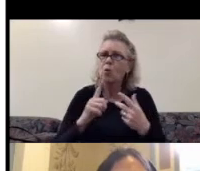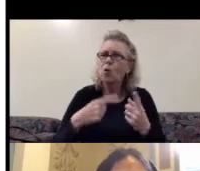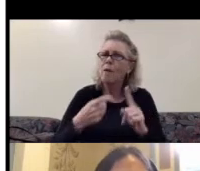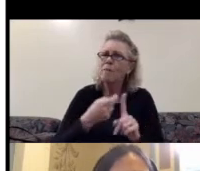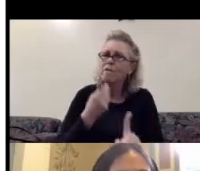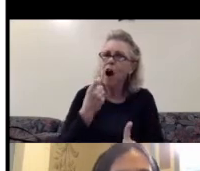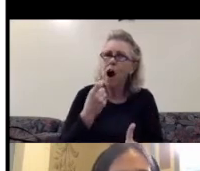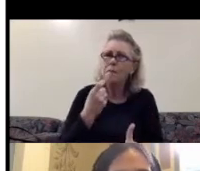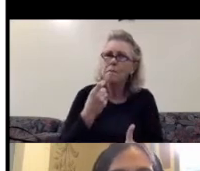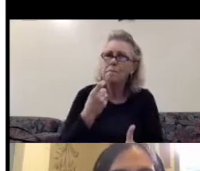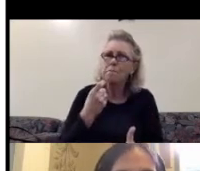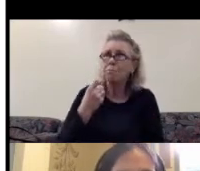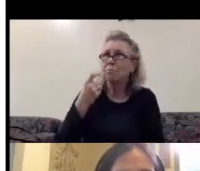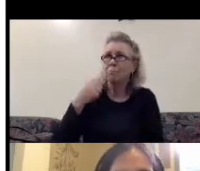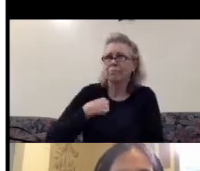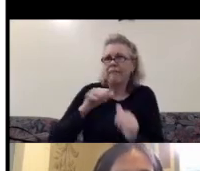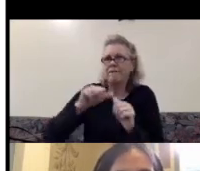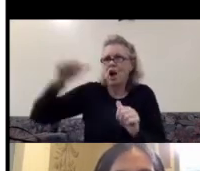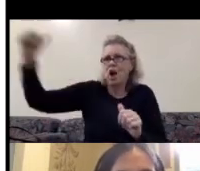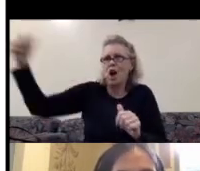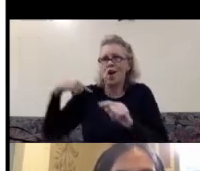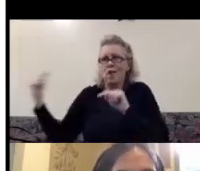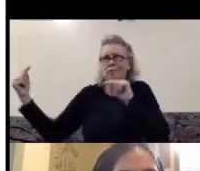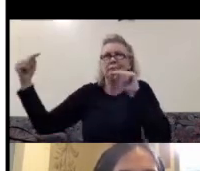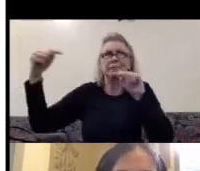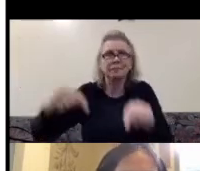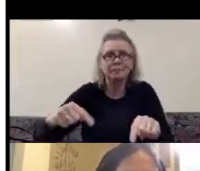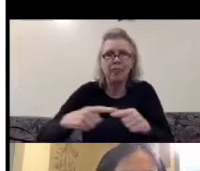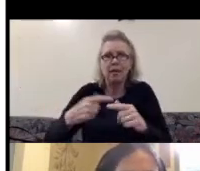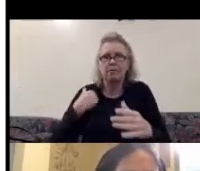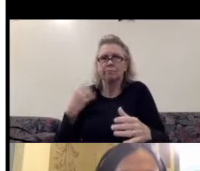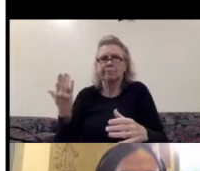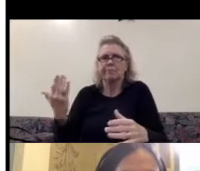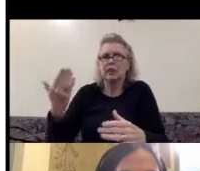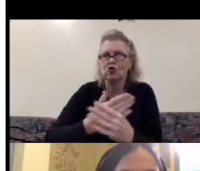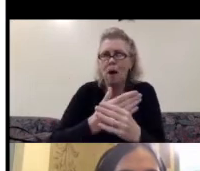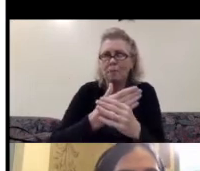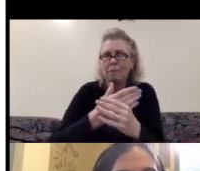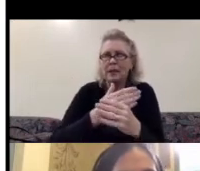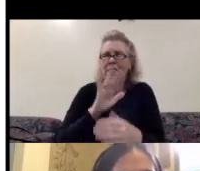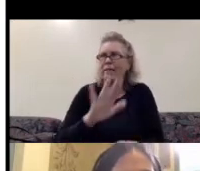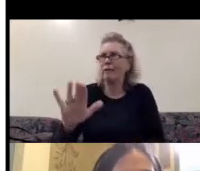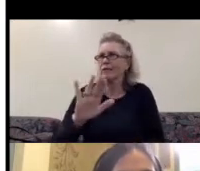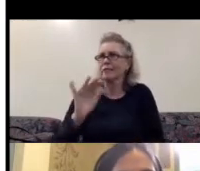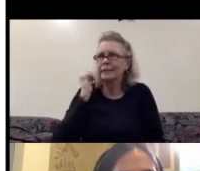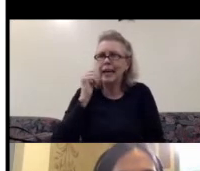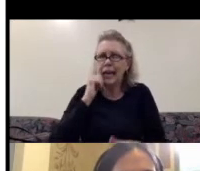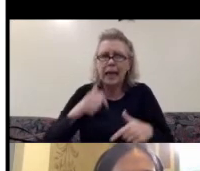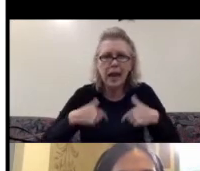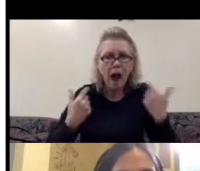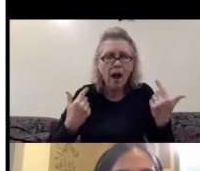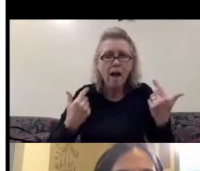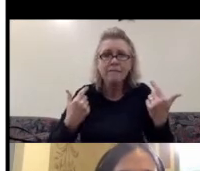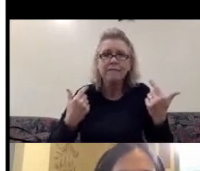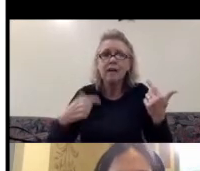afar and you then interrupt their daily lives and they open